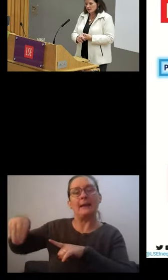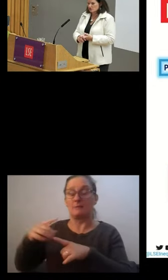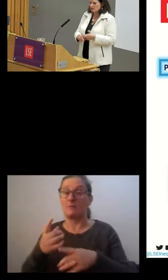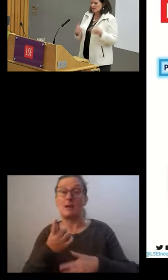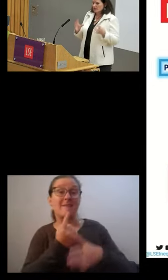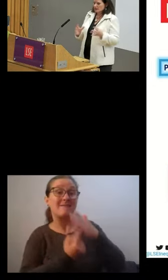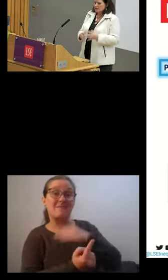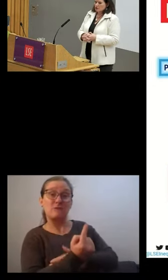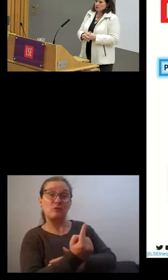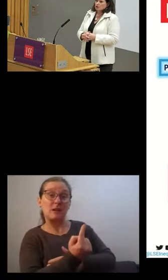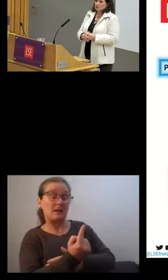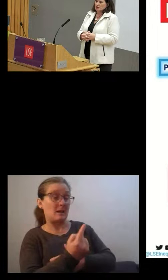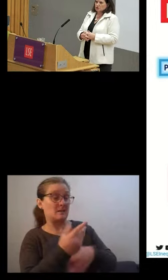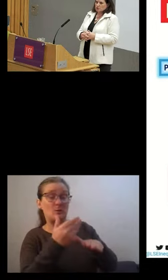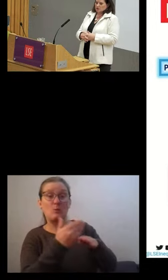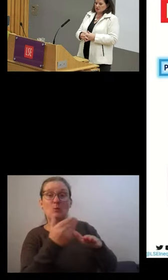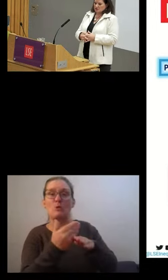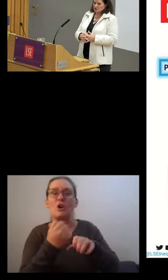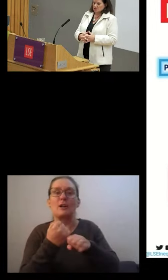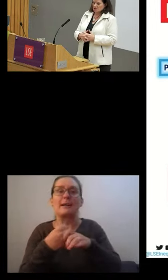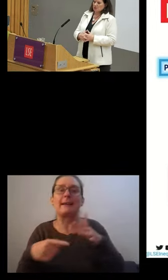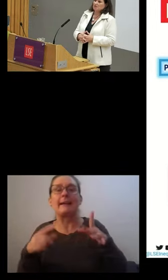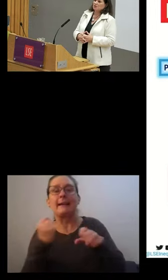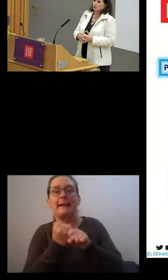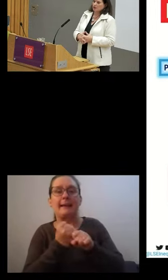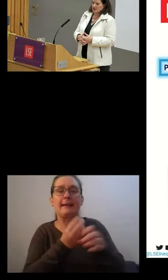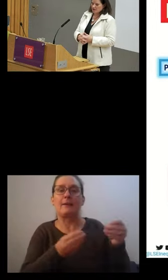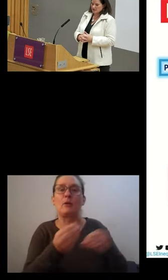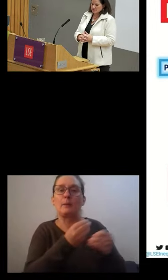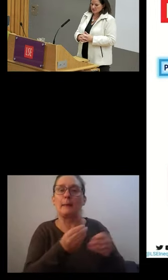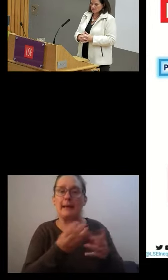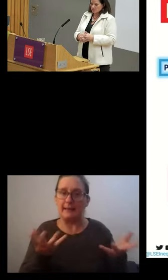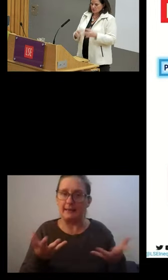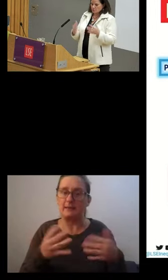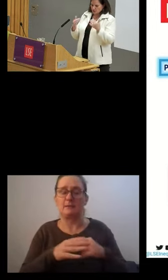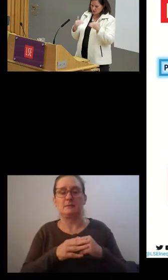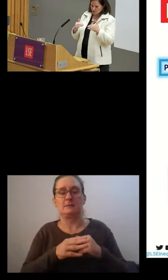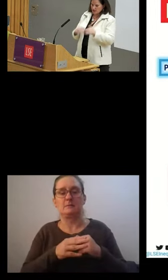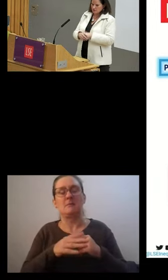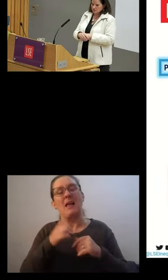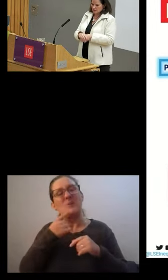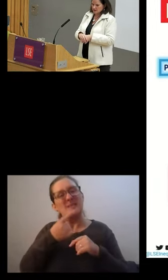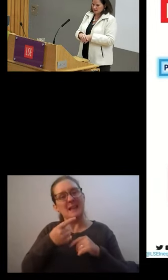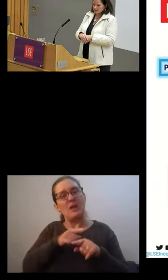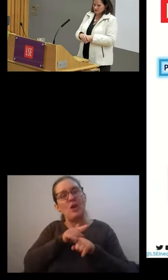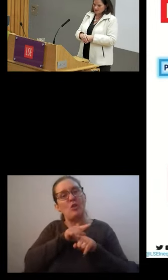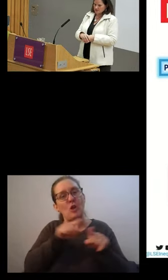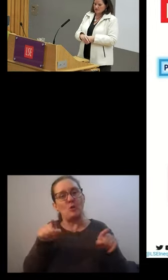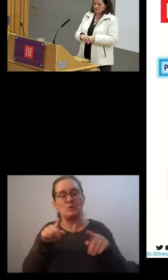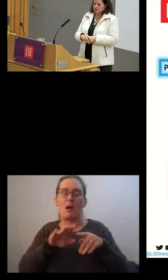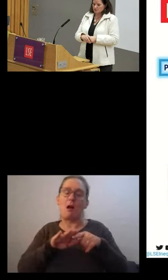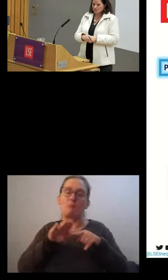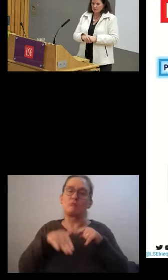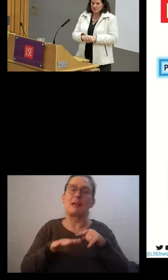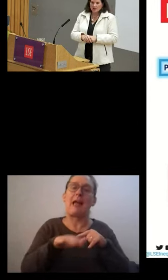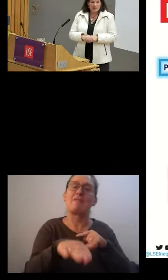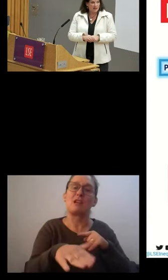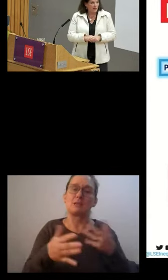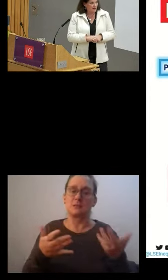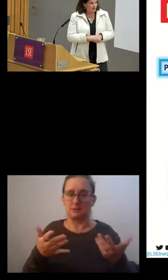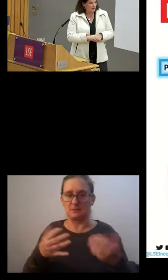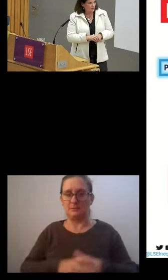in the gig economy. Those workers we would consider to be precarious or below the cutoff line in this variable.